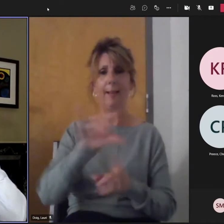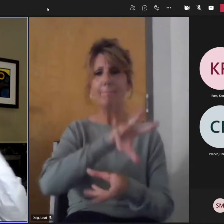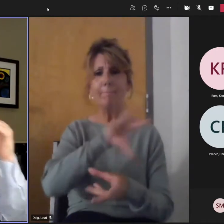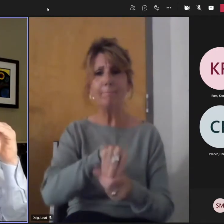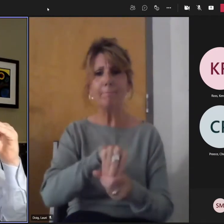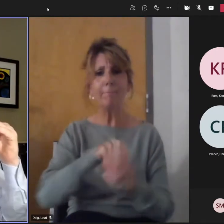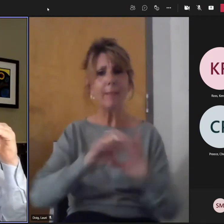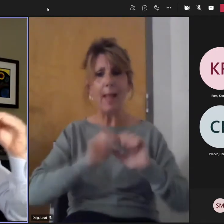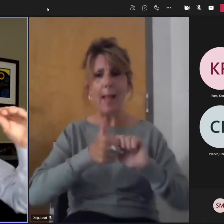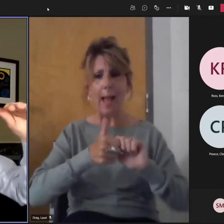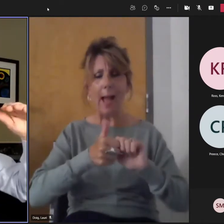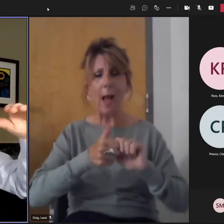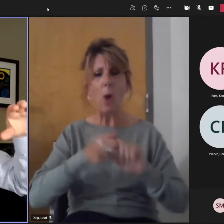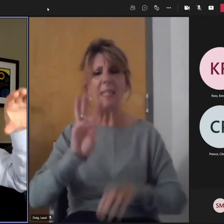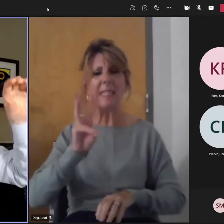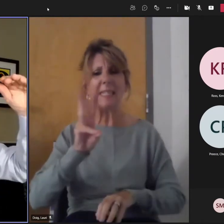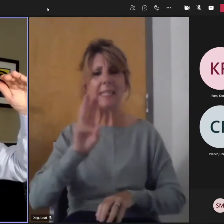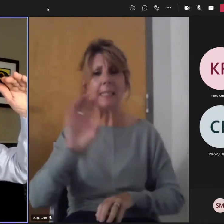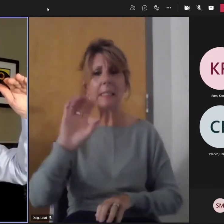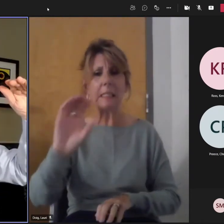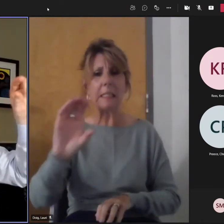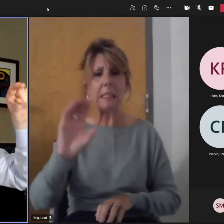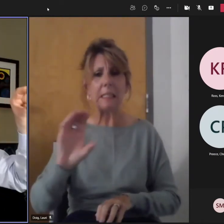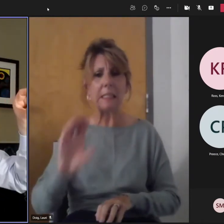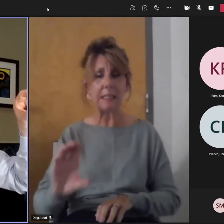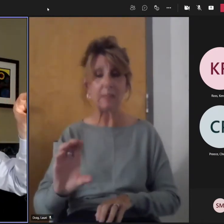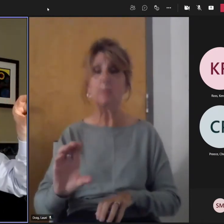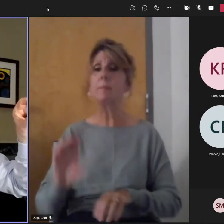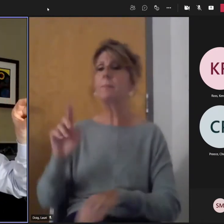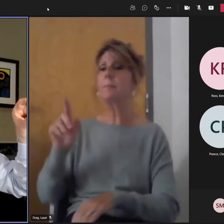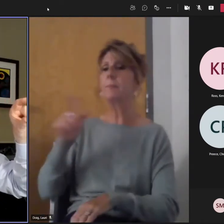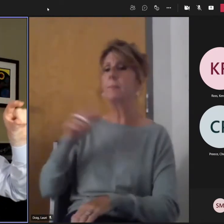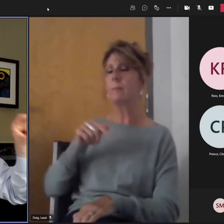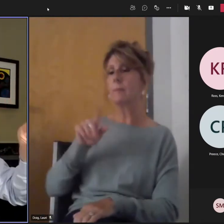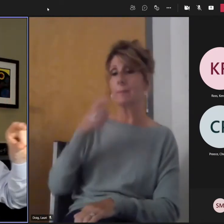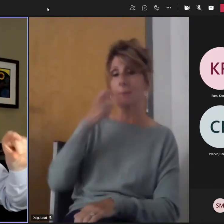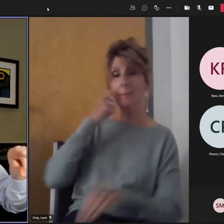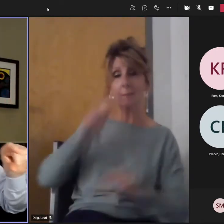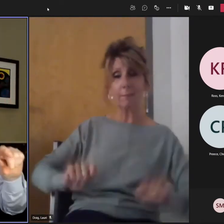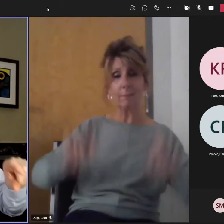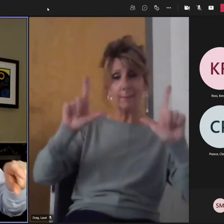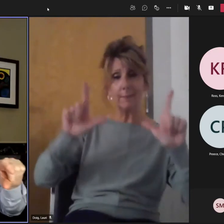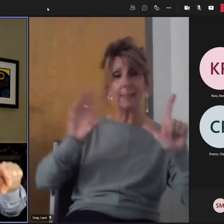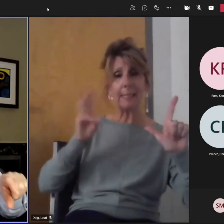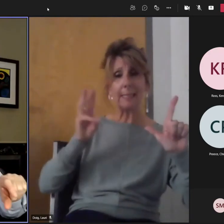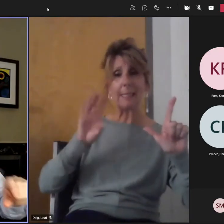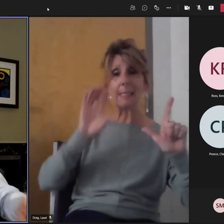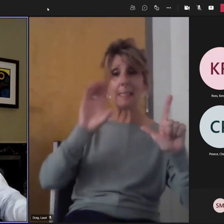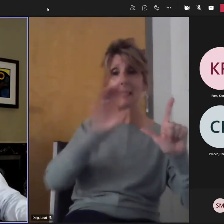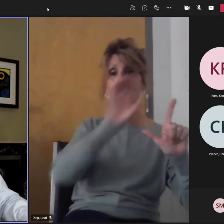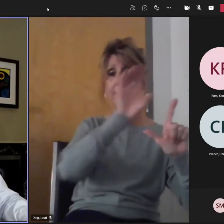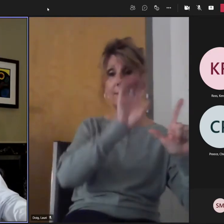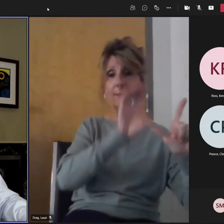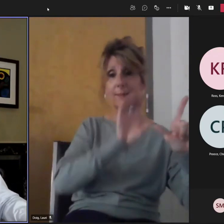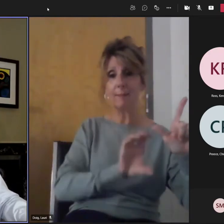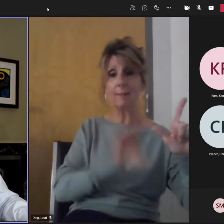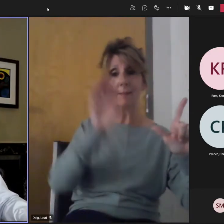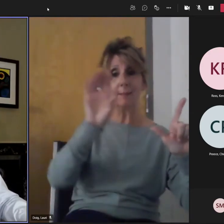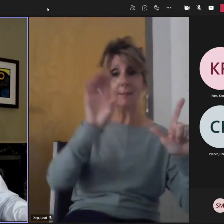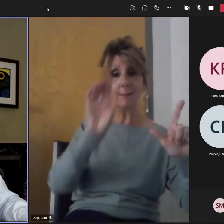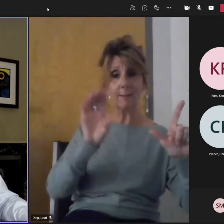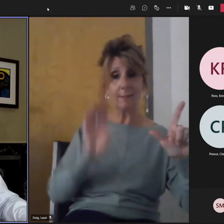The six Cs, you saw just one slide, but each of them has three or four dimensions, sub-dimensions. And so